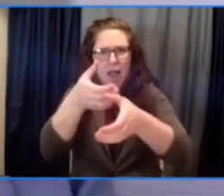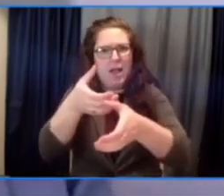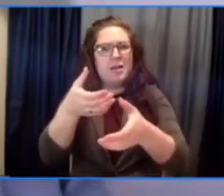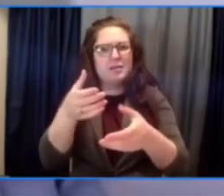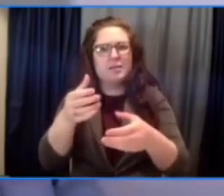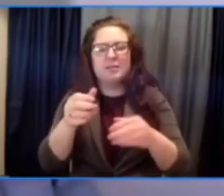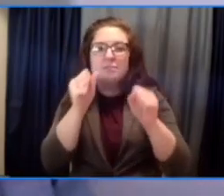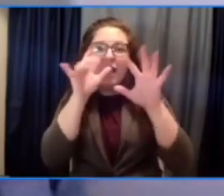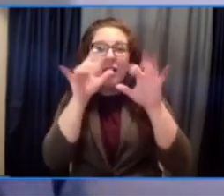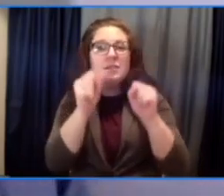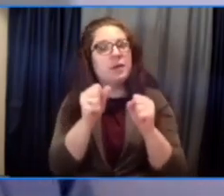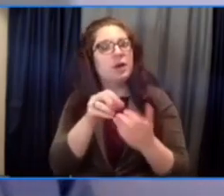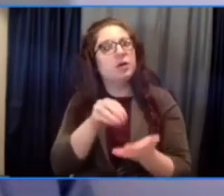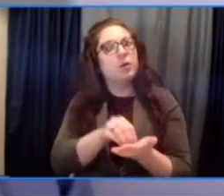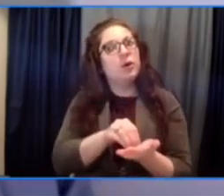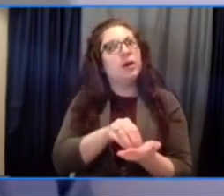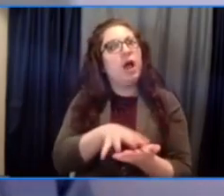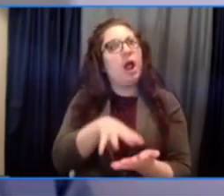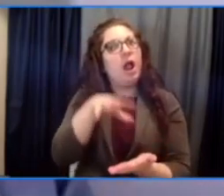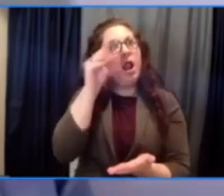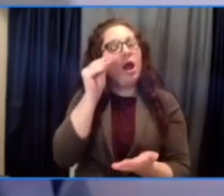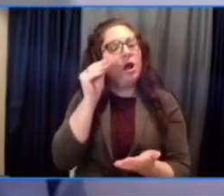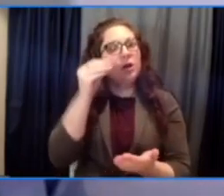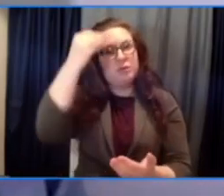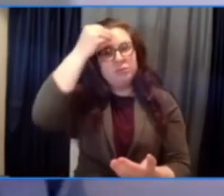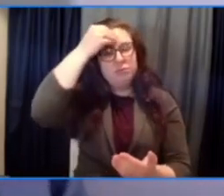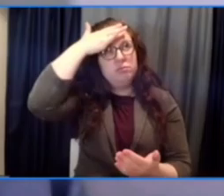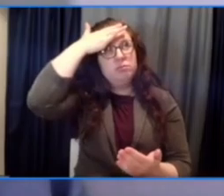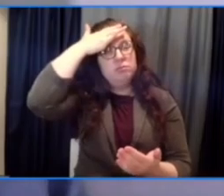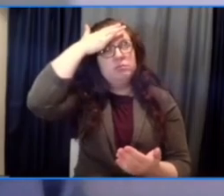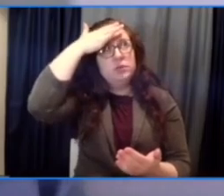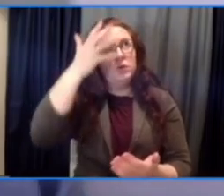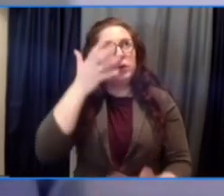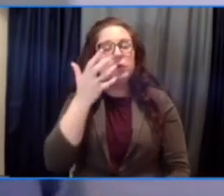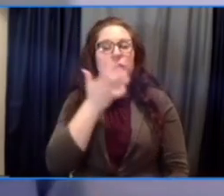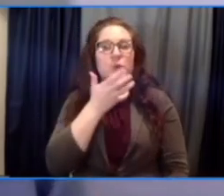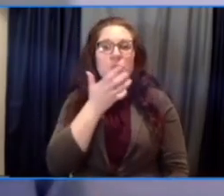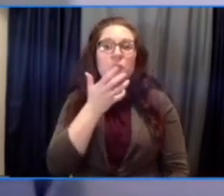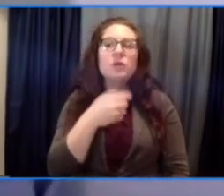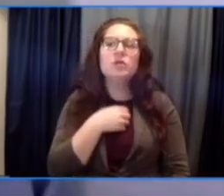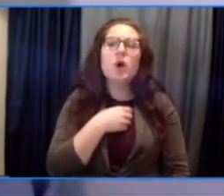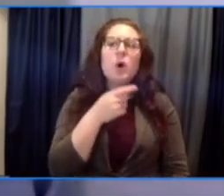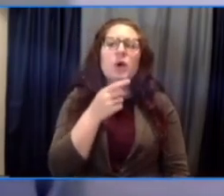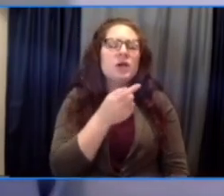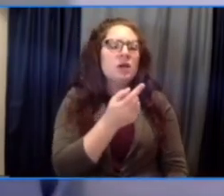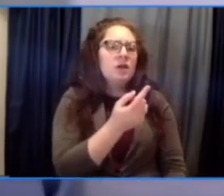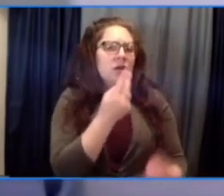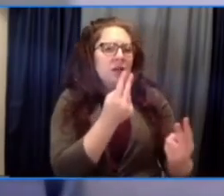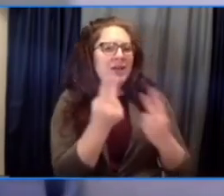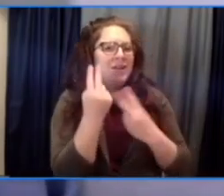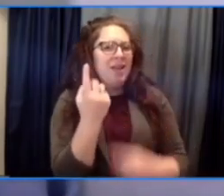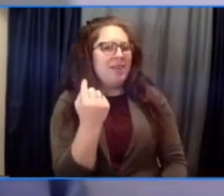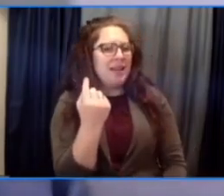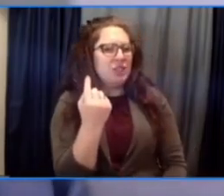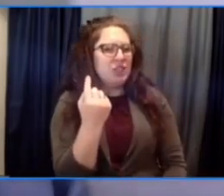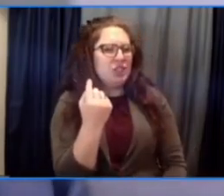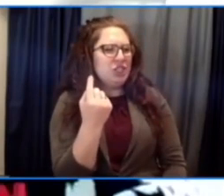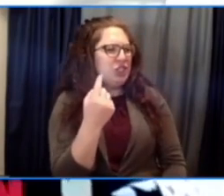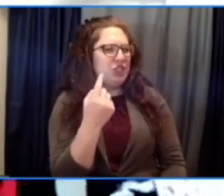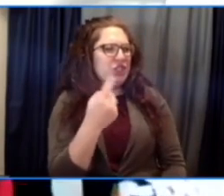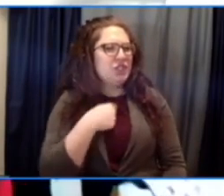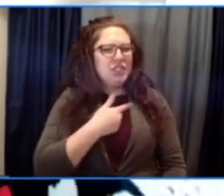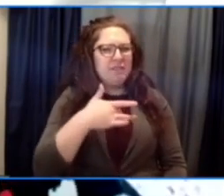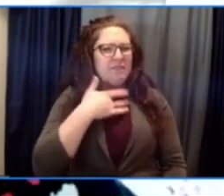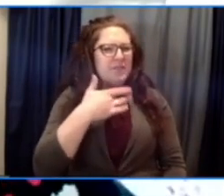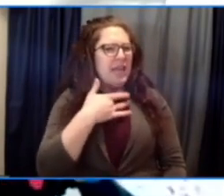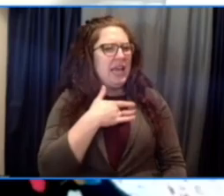learned. And so when you think about the past year, what are some of the things that are sticking with you? Yeah. I